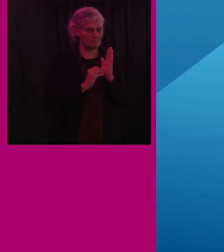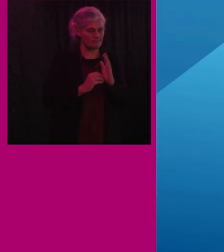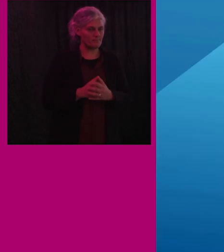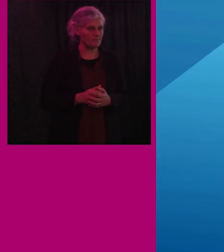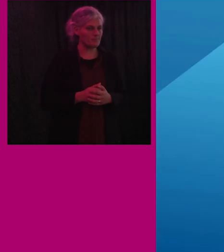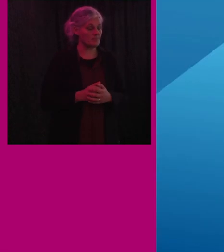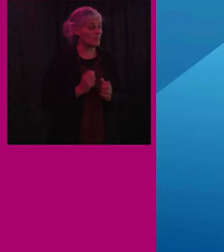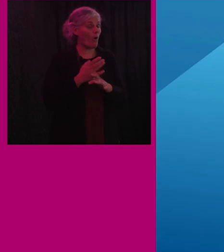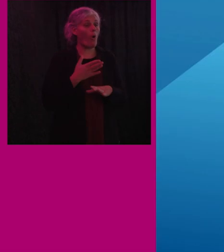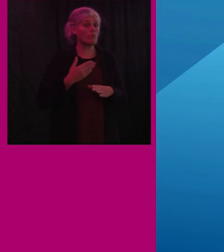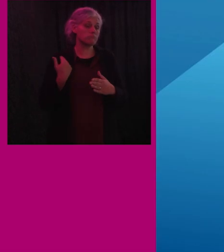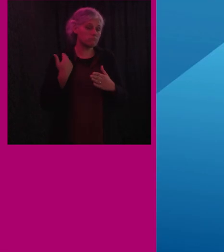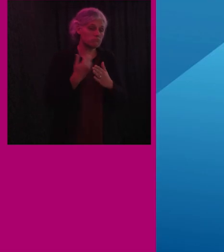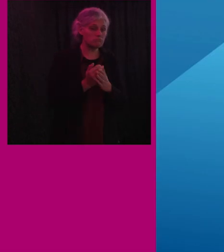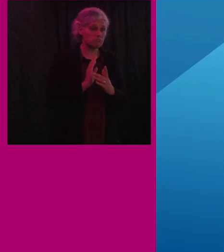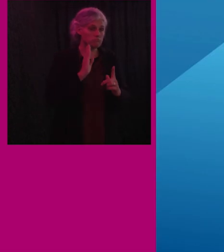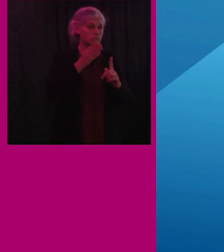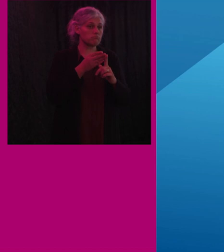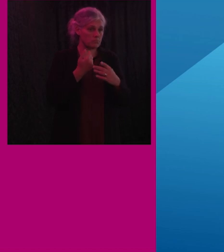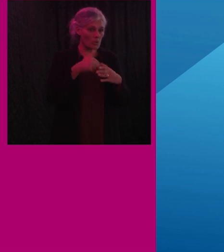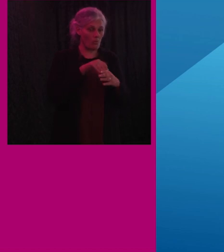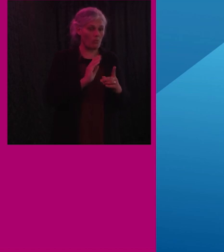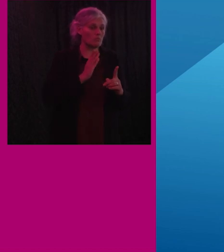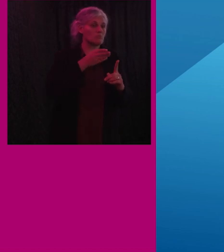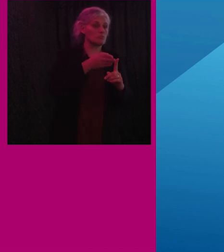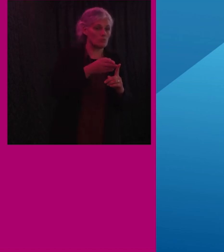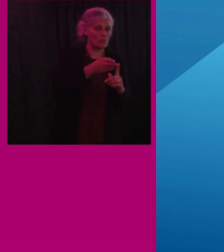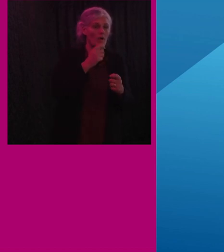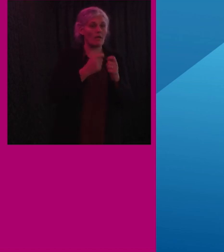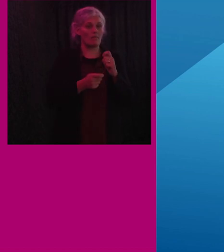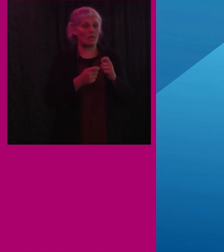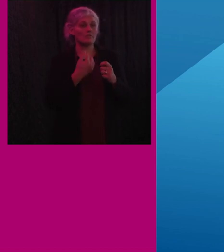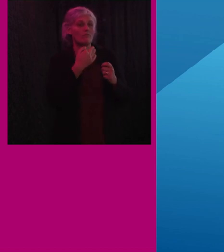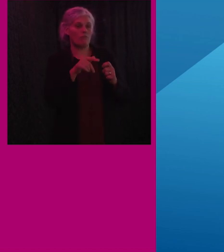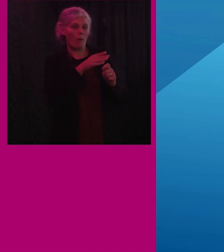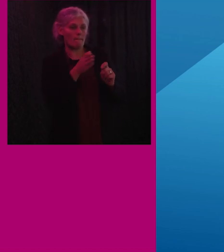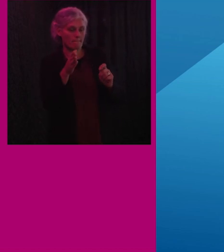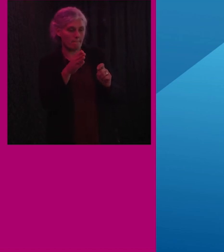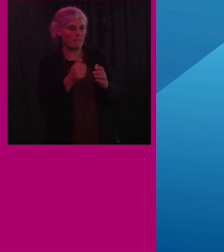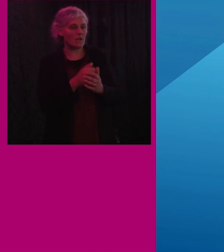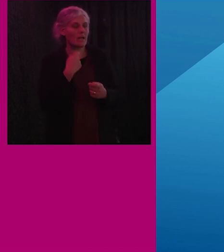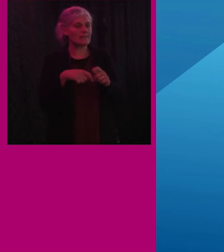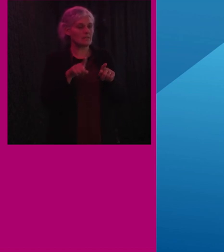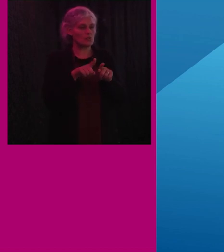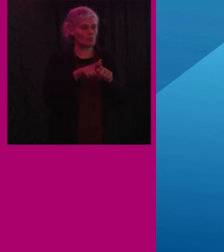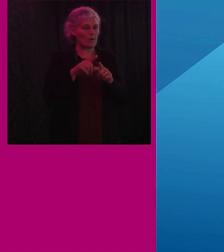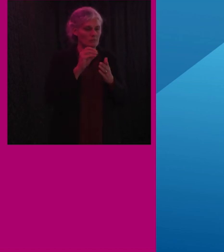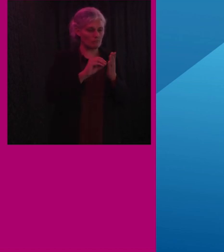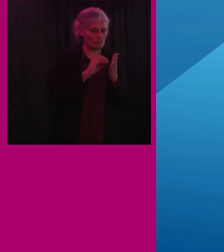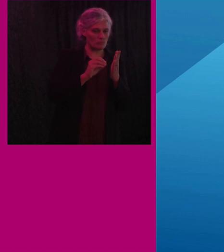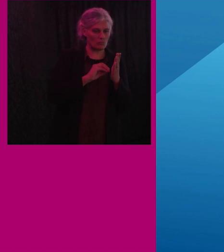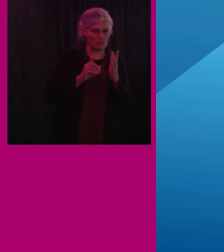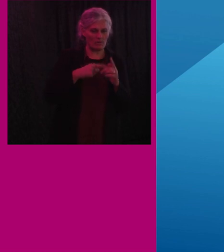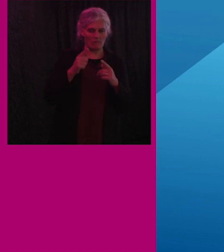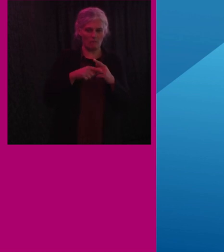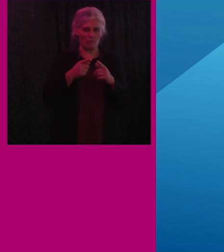The whole journey approach includes going to and from a bus or rail stop as well as waiting for and riding on a bus